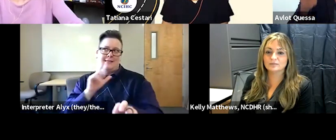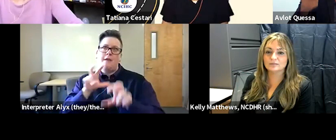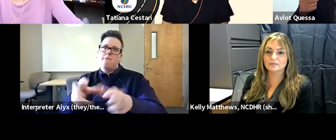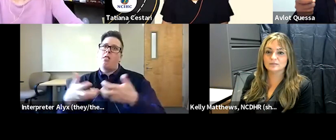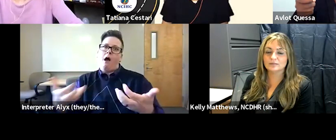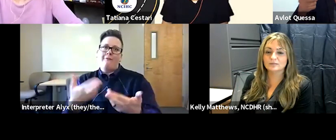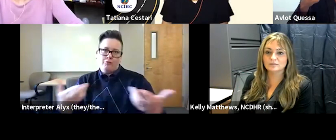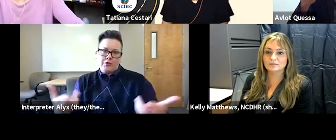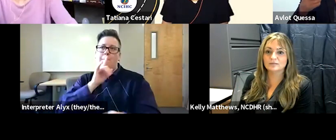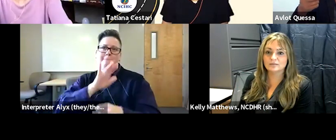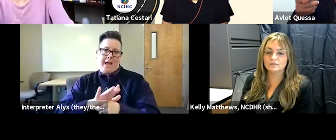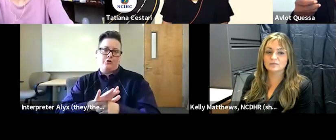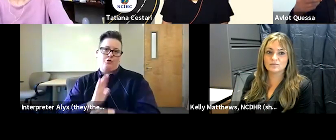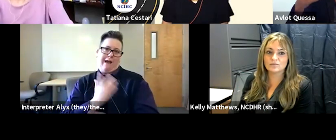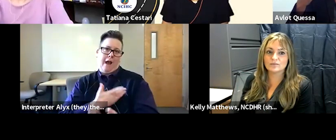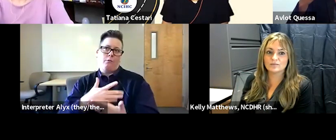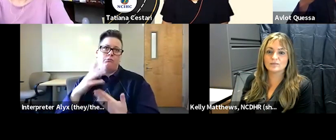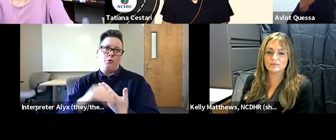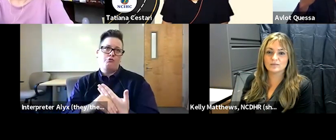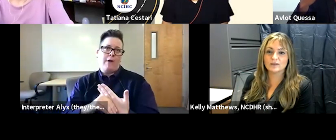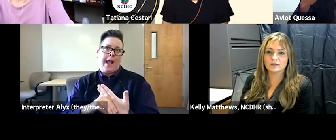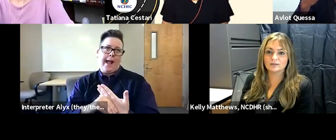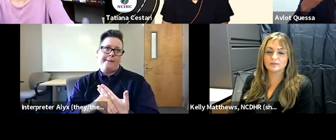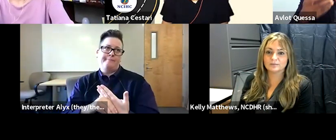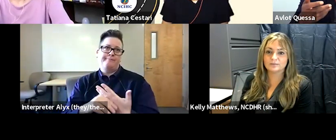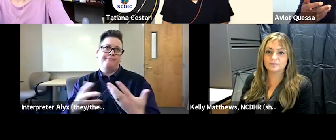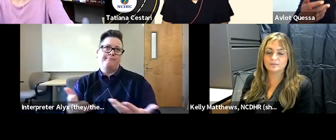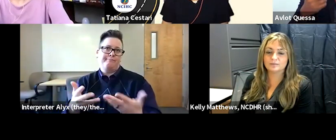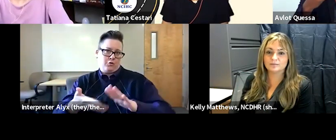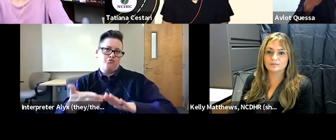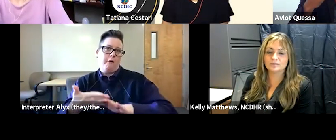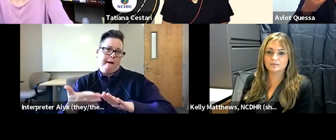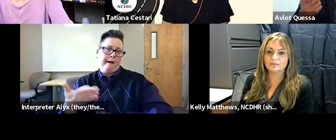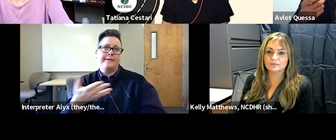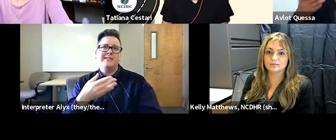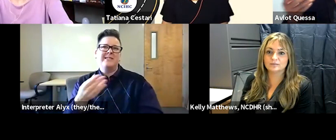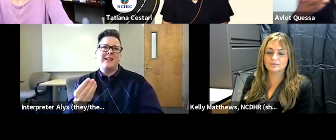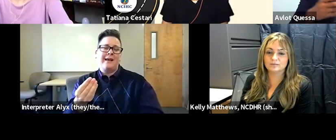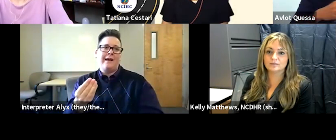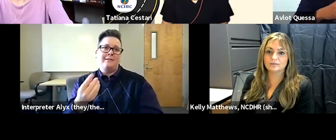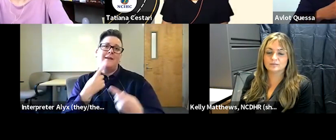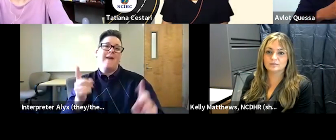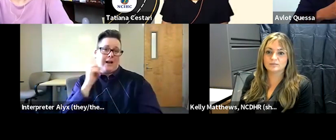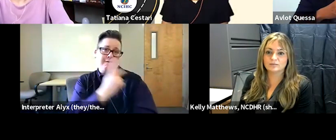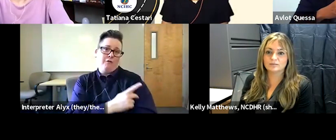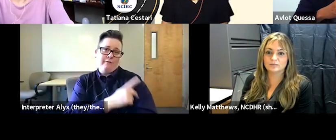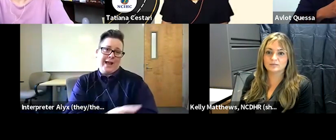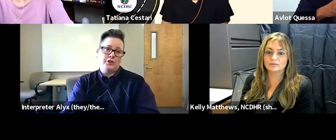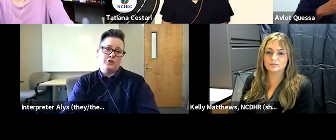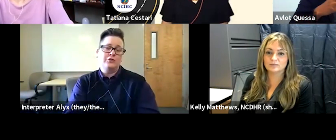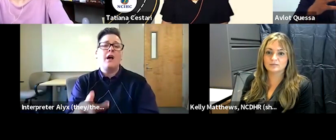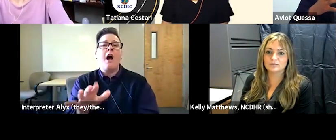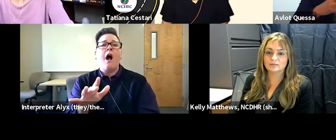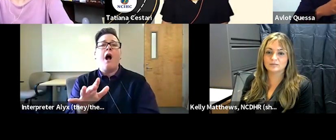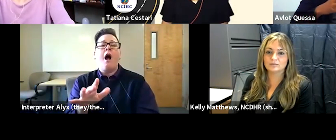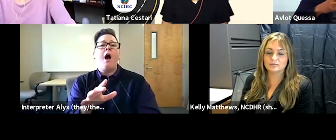and making sure that our program uh is is running it's also effective for our patient population um